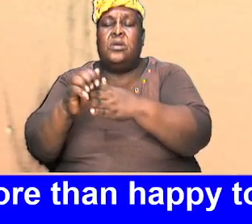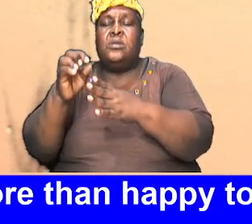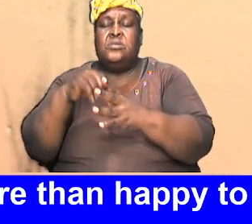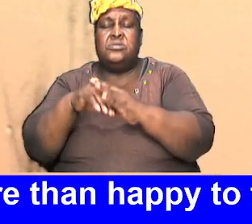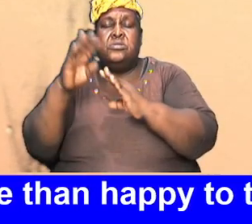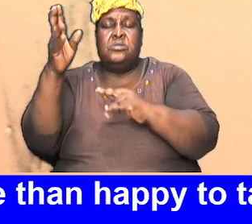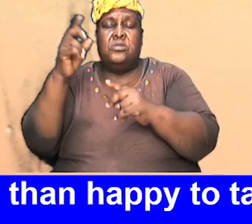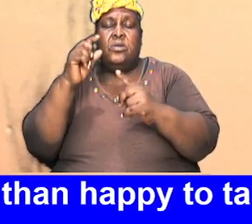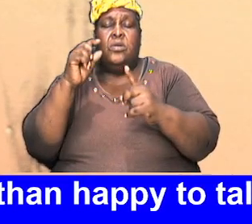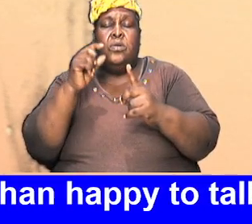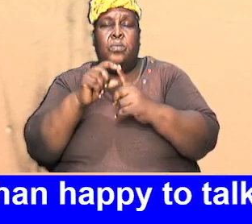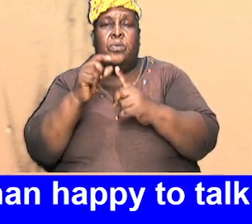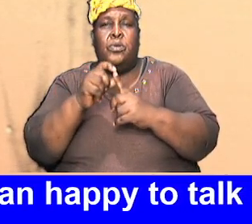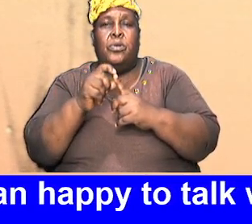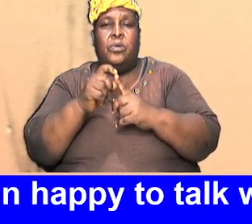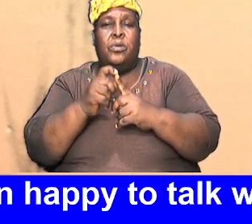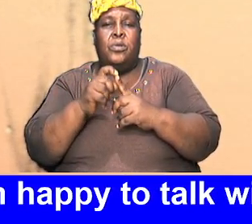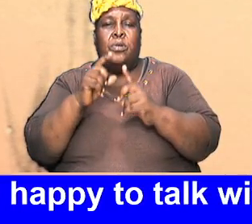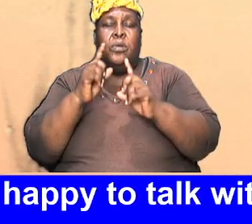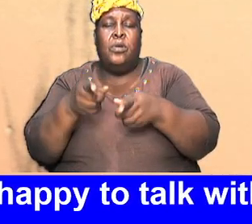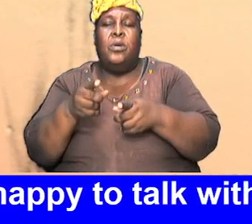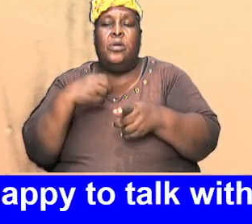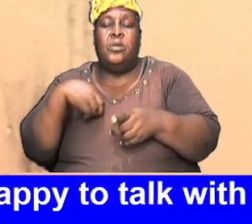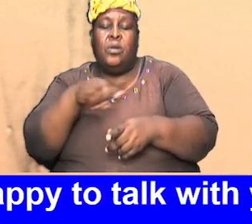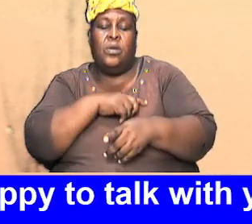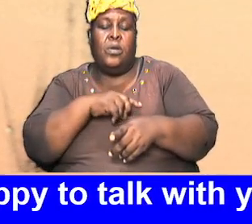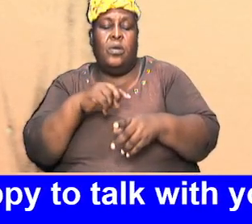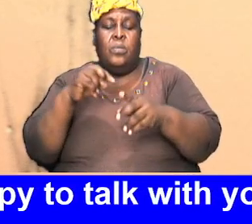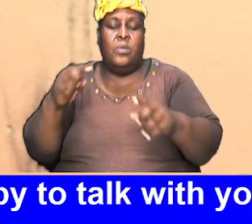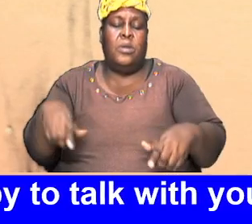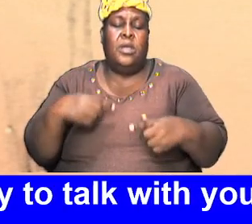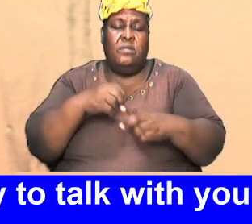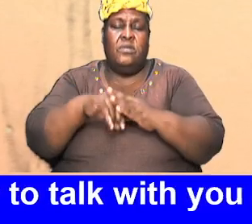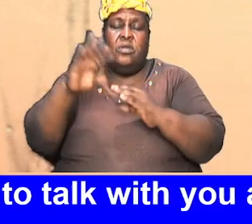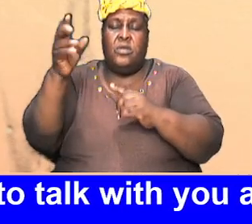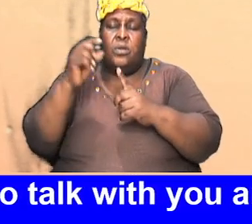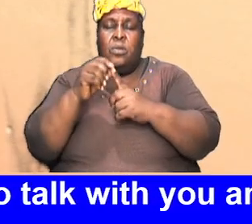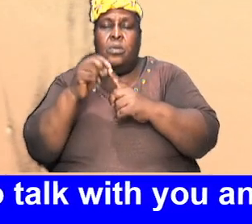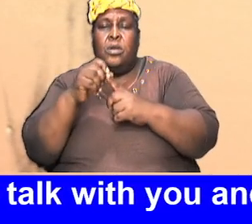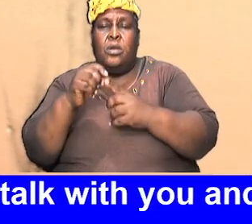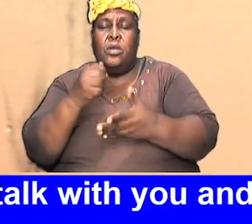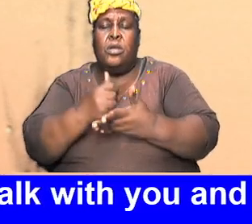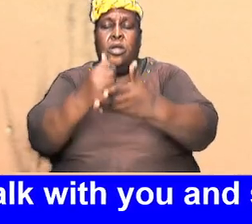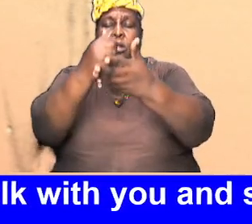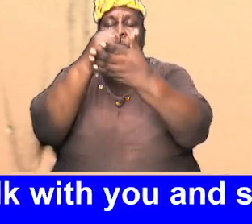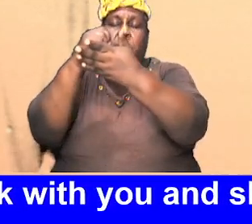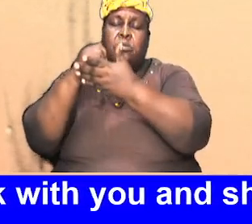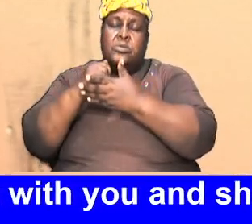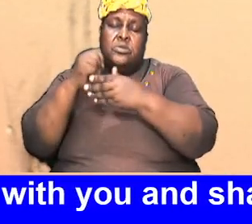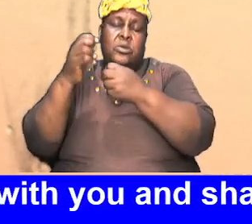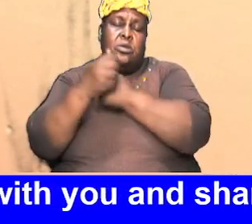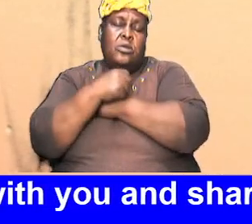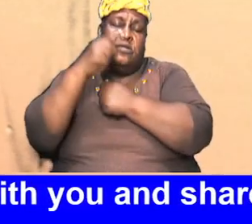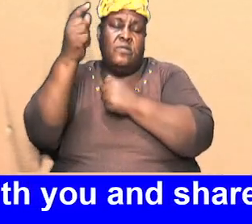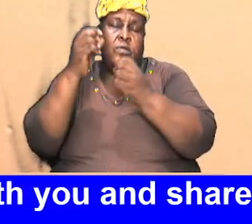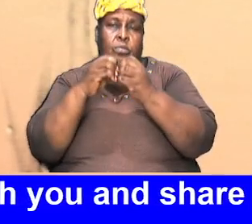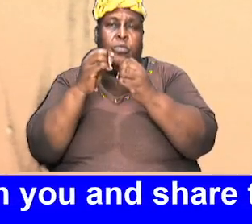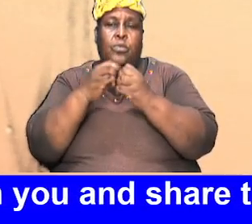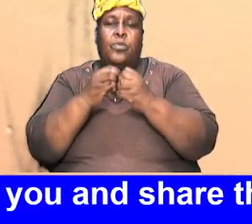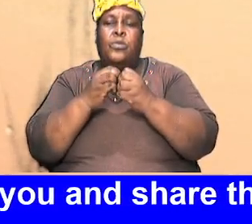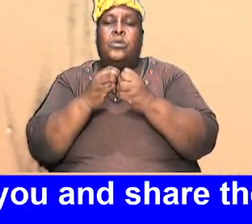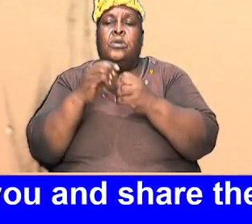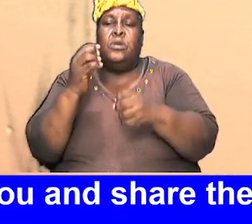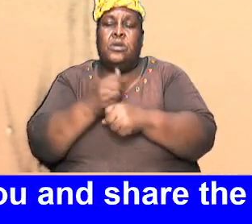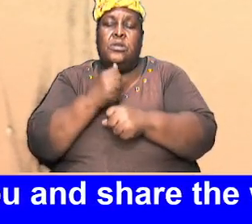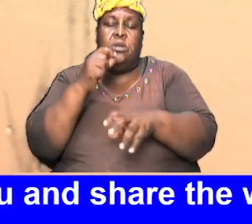word order our steps in your word help us to love you more as a result of taking time out to